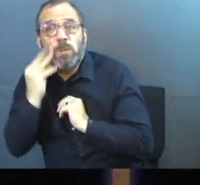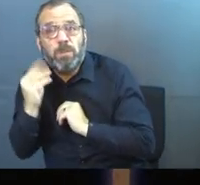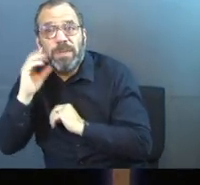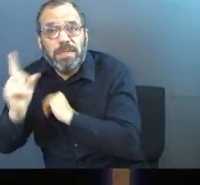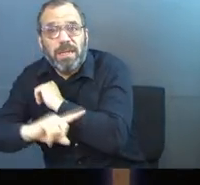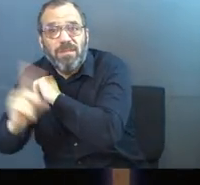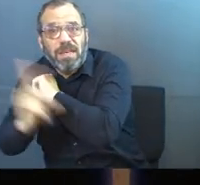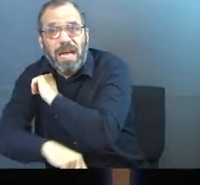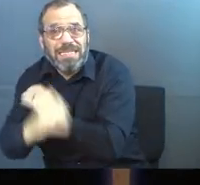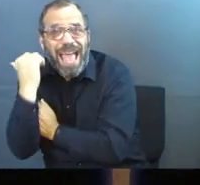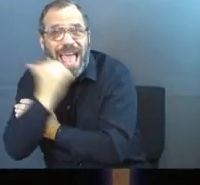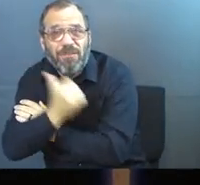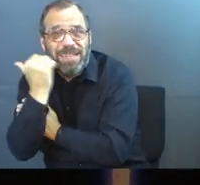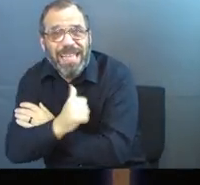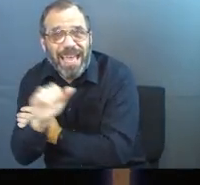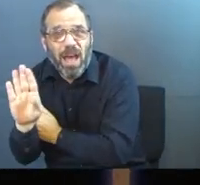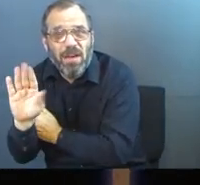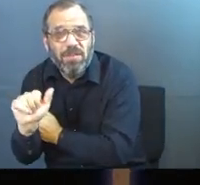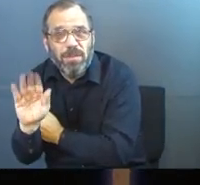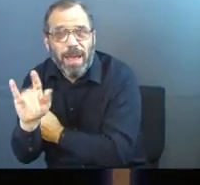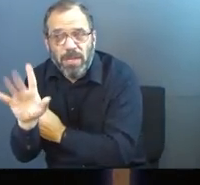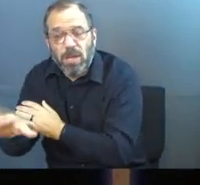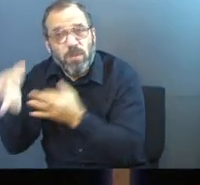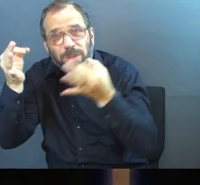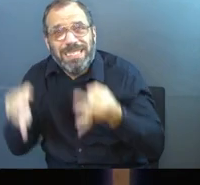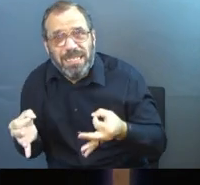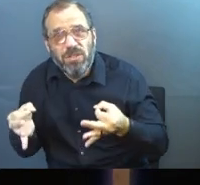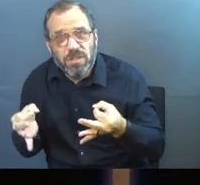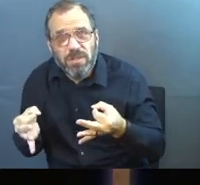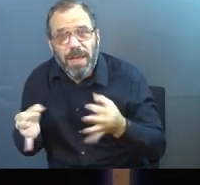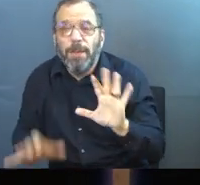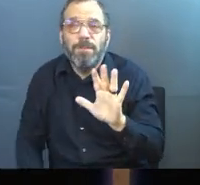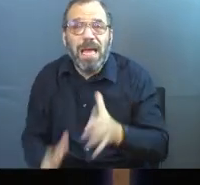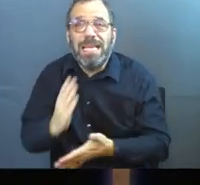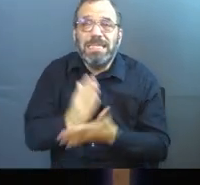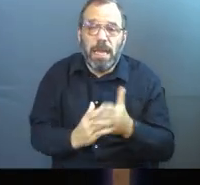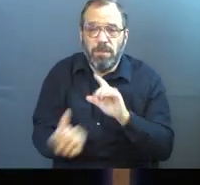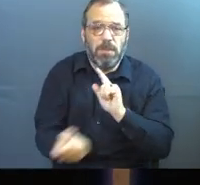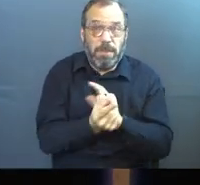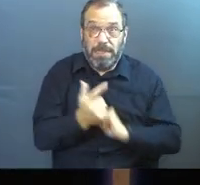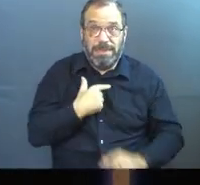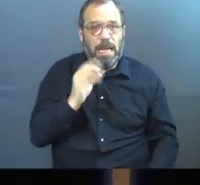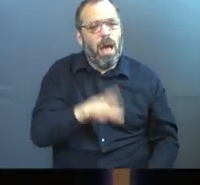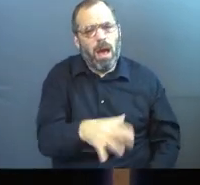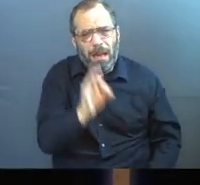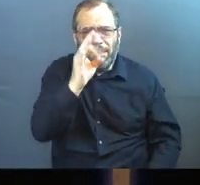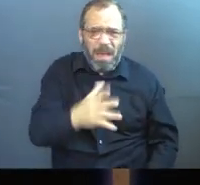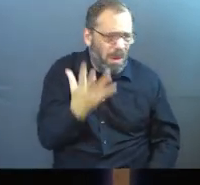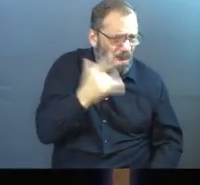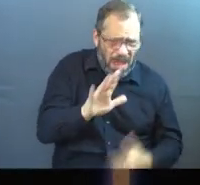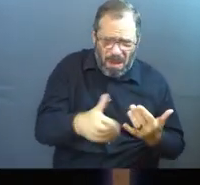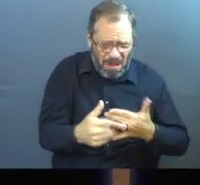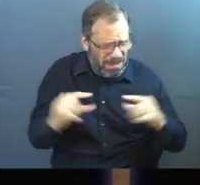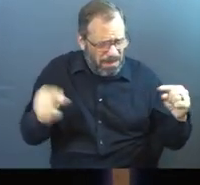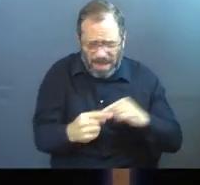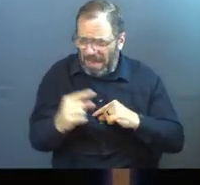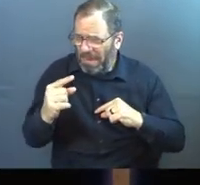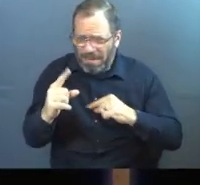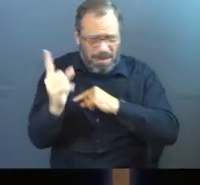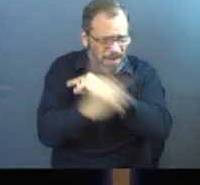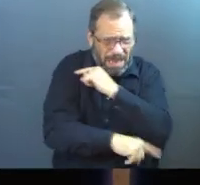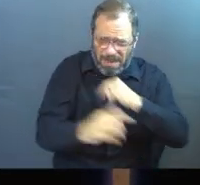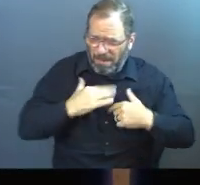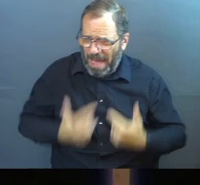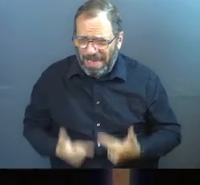the consequences every single day of those choices. Some people come to me as a pastor and they're like, I don't know why all this pain and all this